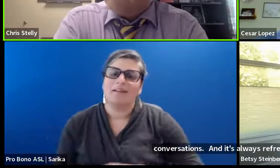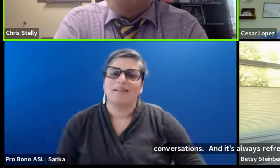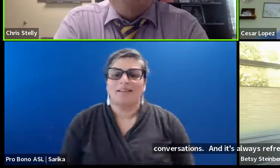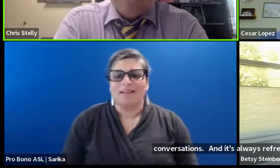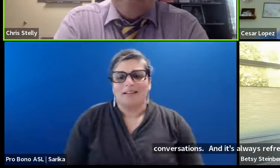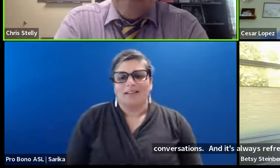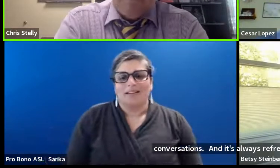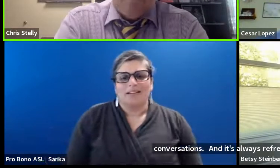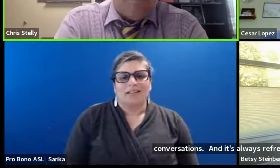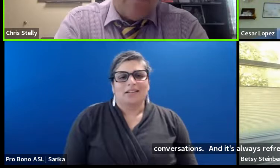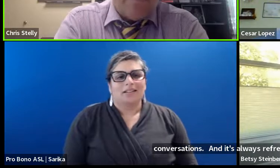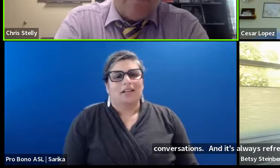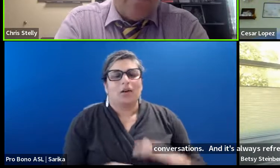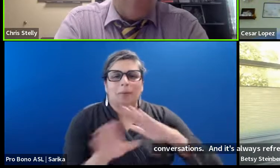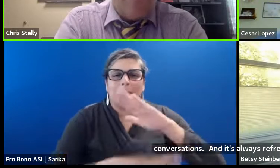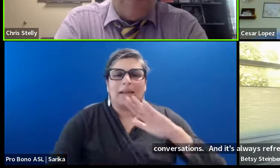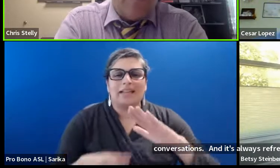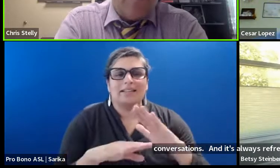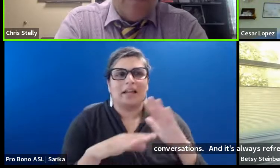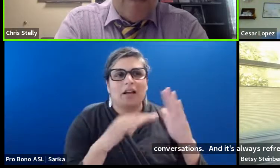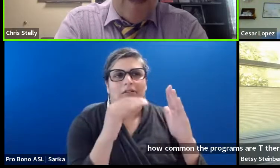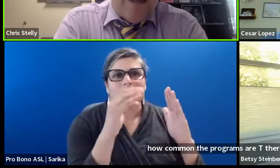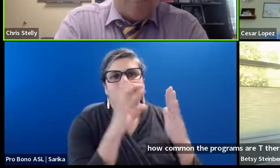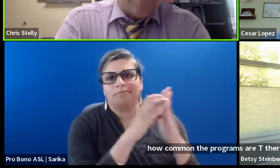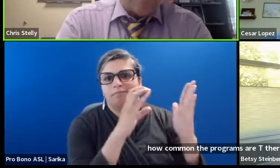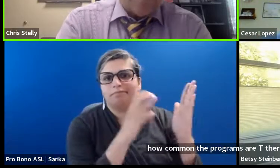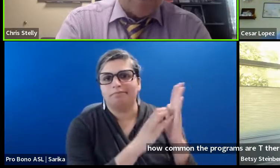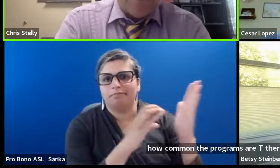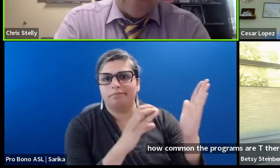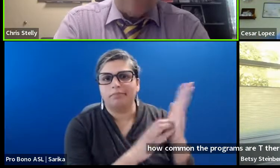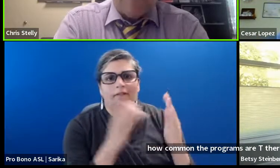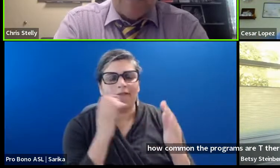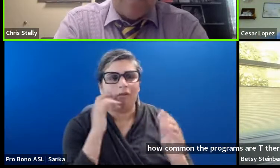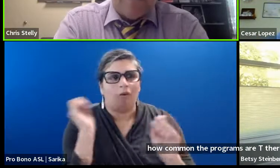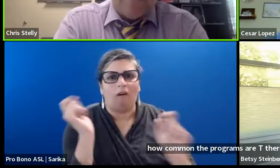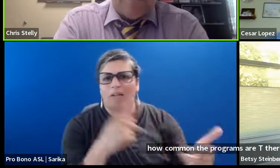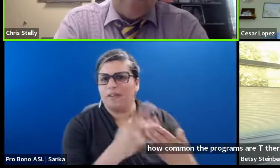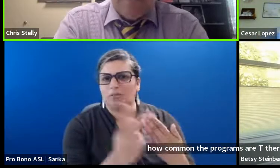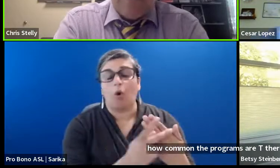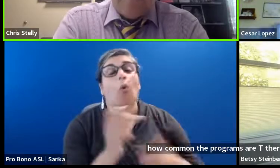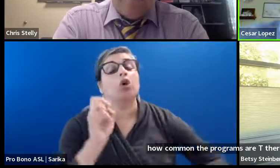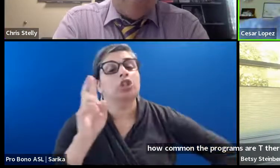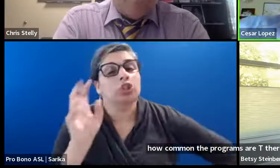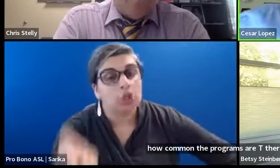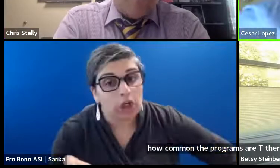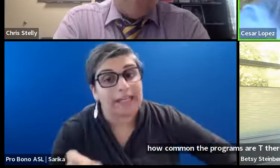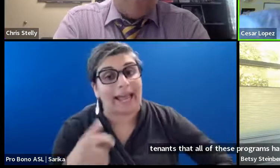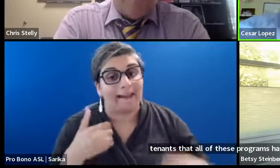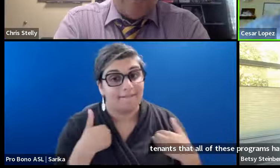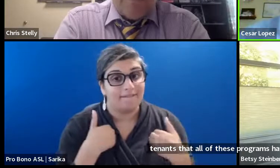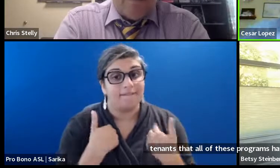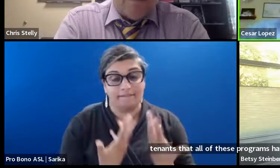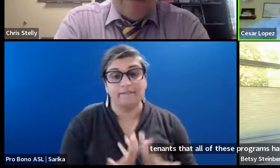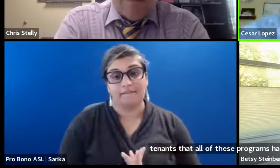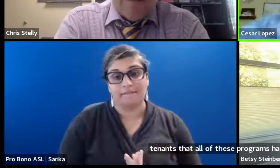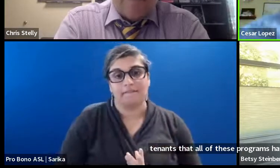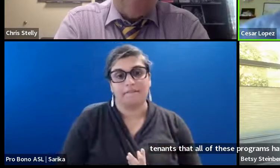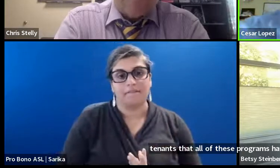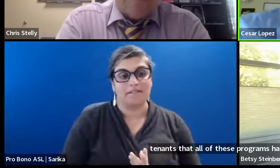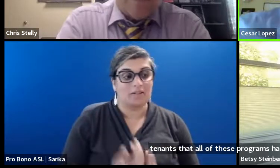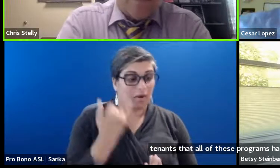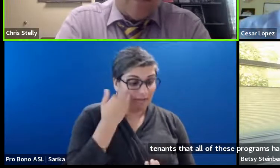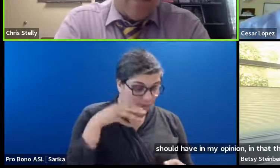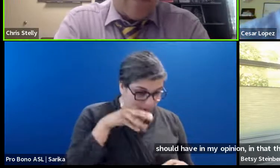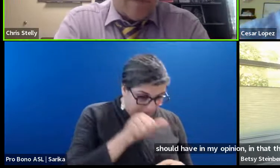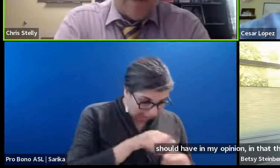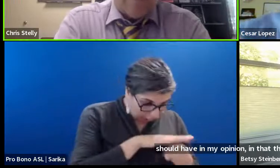Um. Tenants. That all of these programs. Have. at least should have. In my opinion. In that. The more you spend locally. In whatever